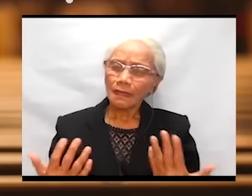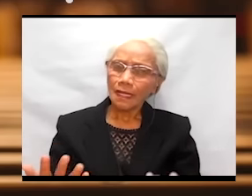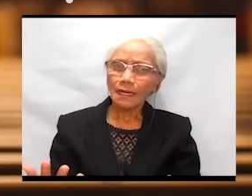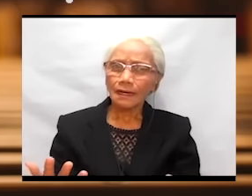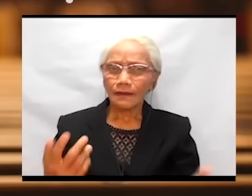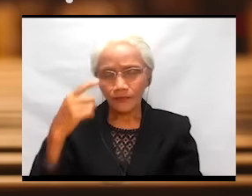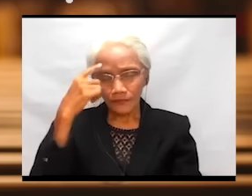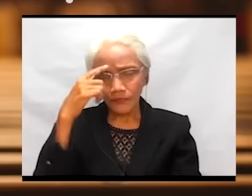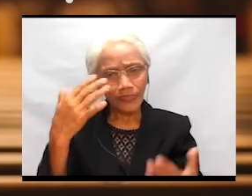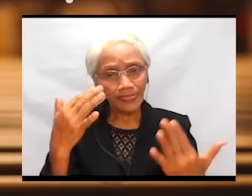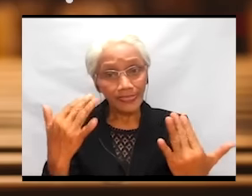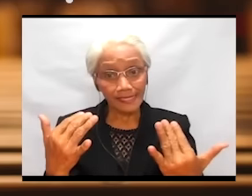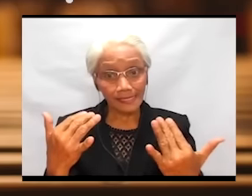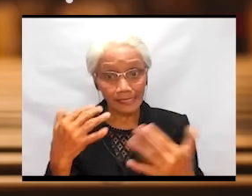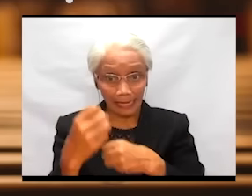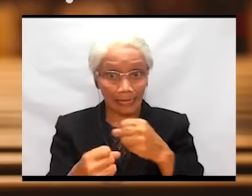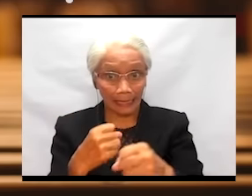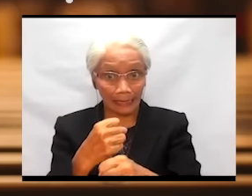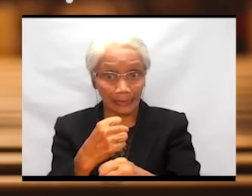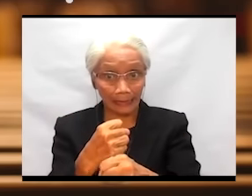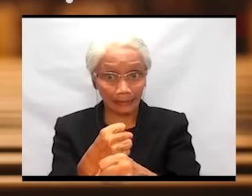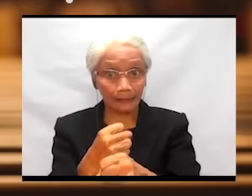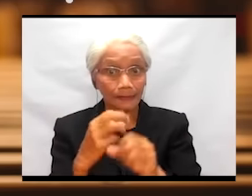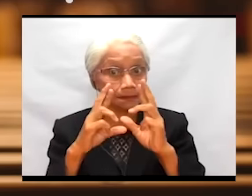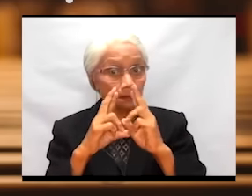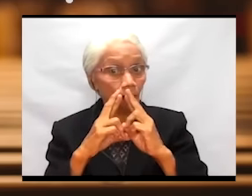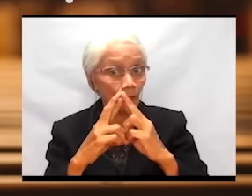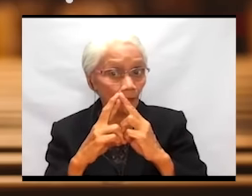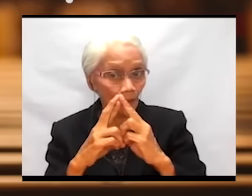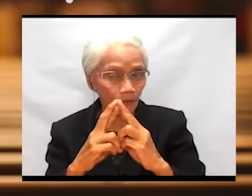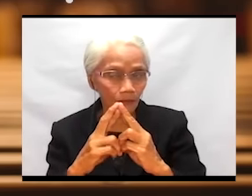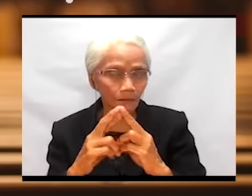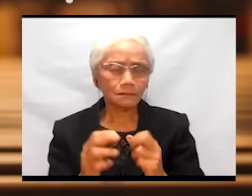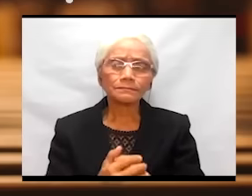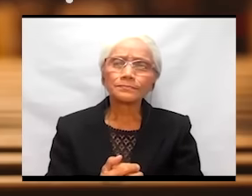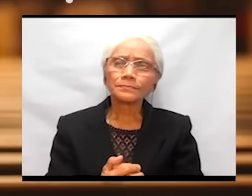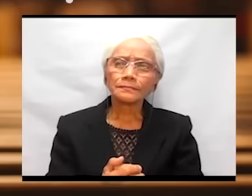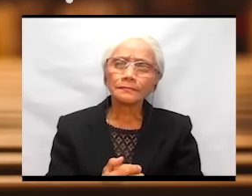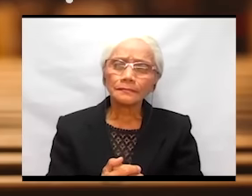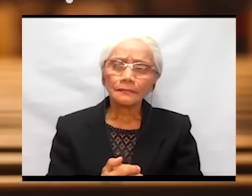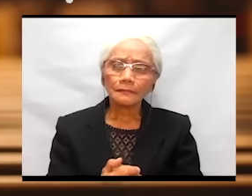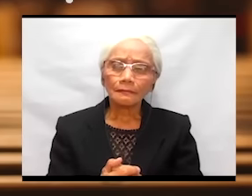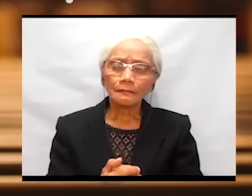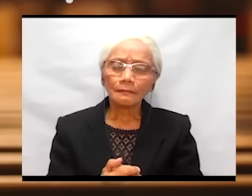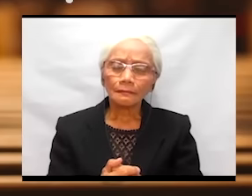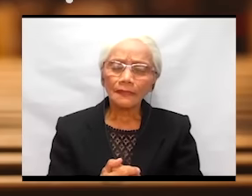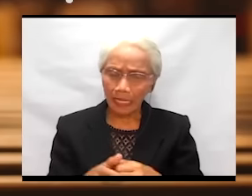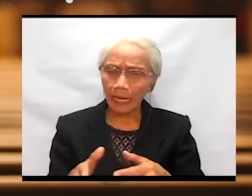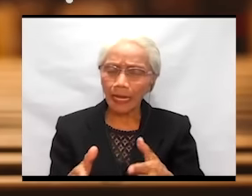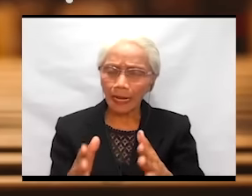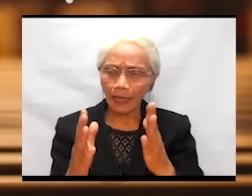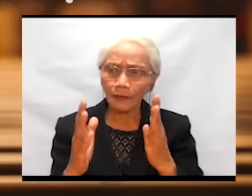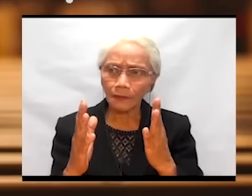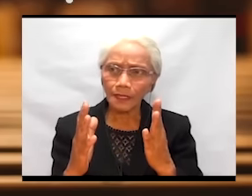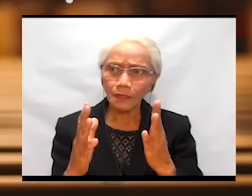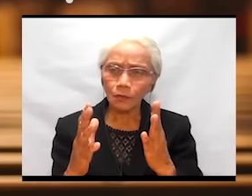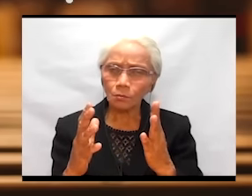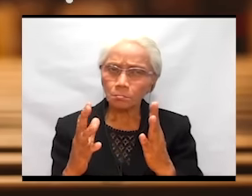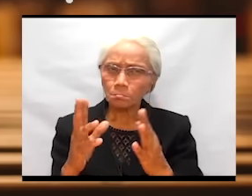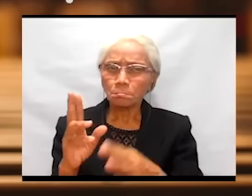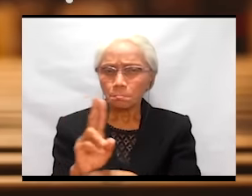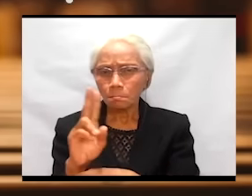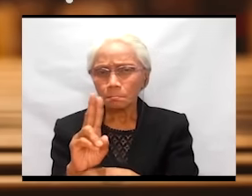recollection, allow me to use some